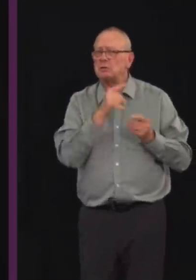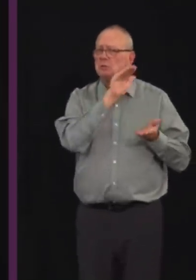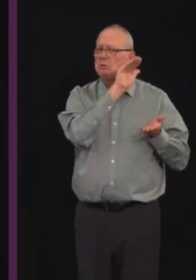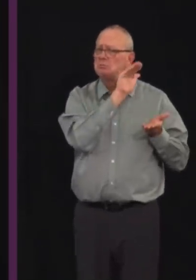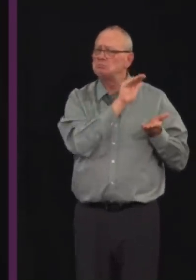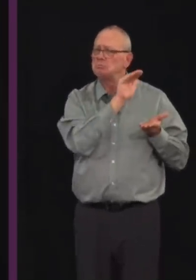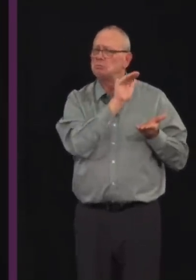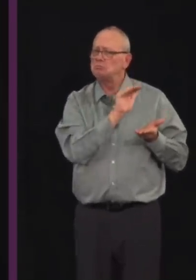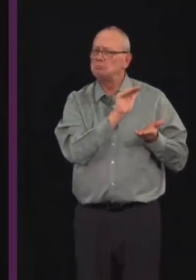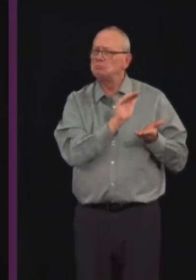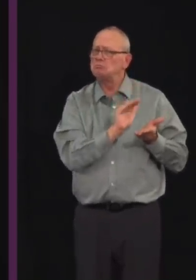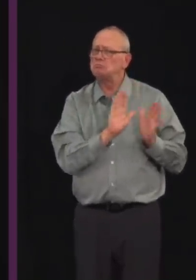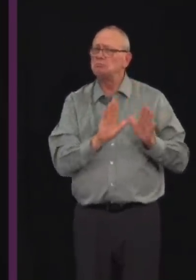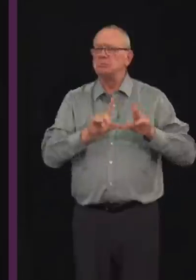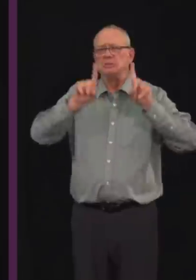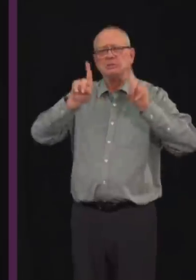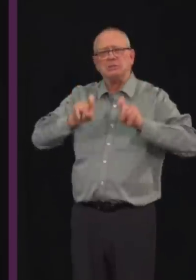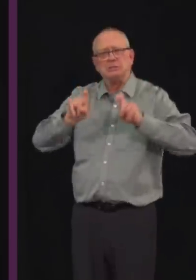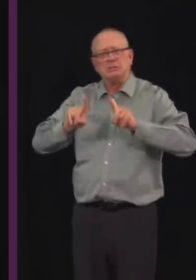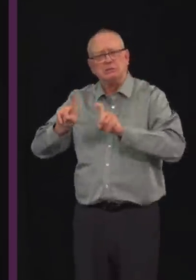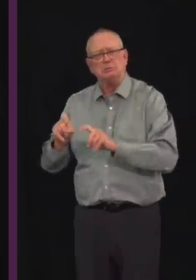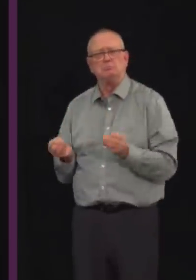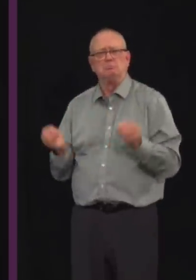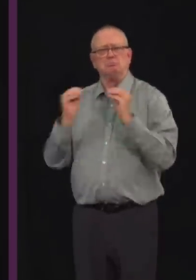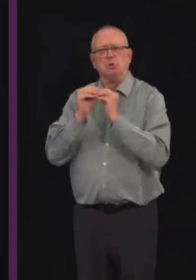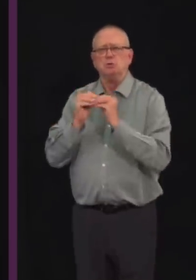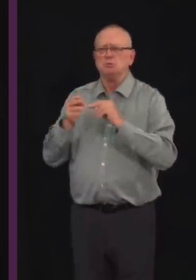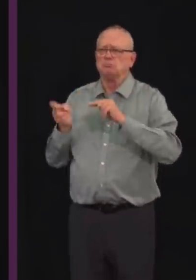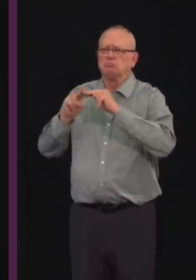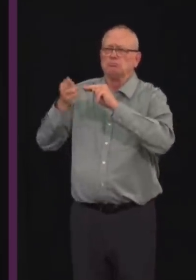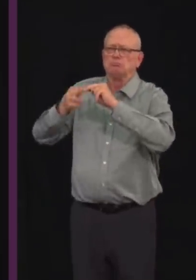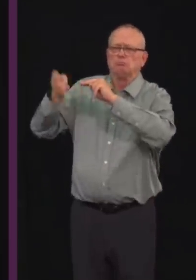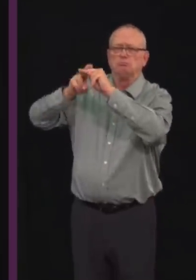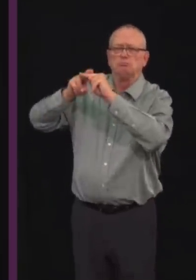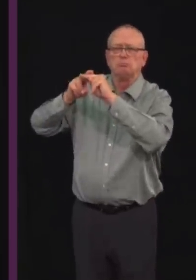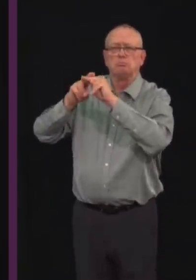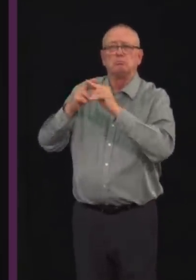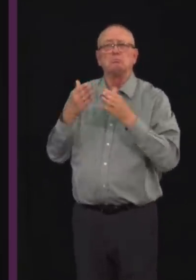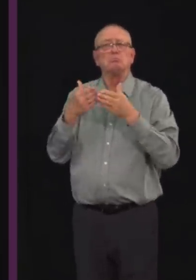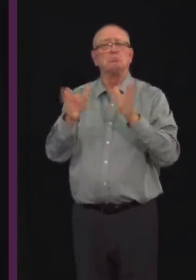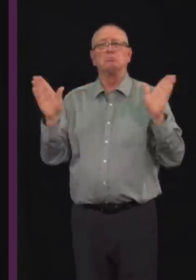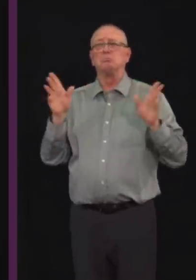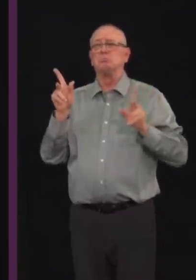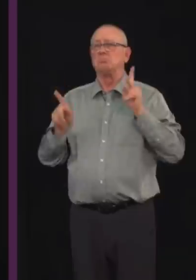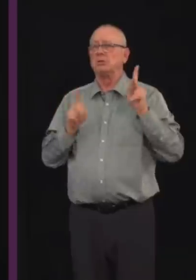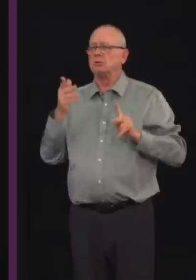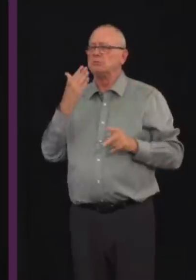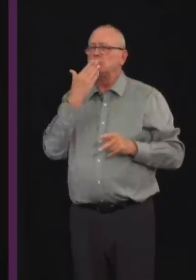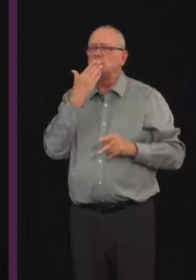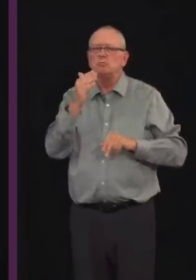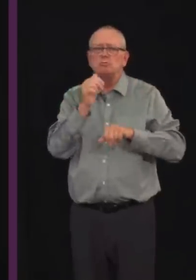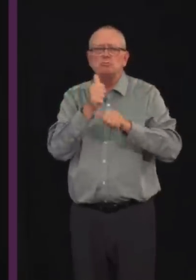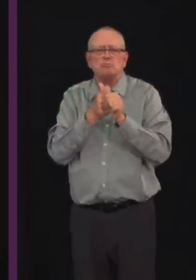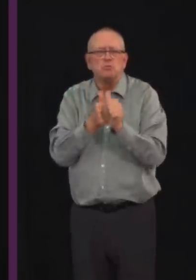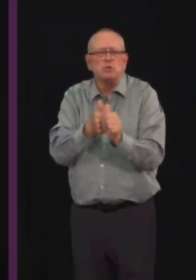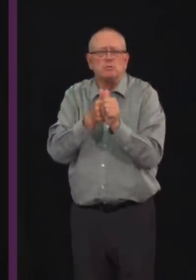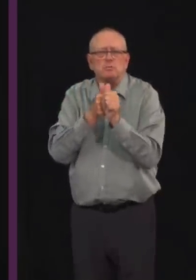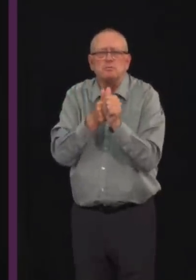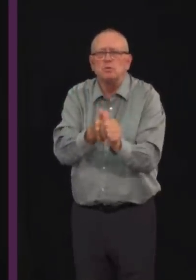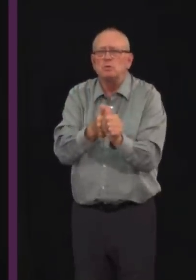Public vigilance and discipline stays steadfast. Our protection of the most vulnerable is strong.